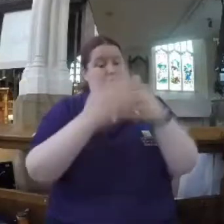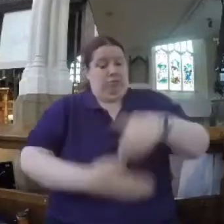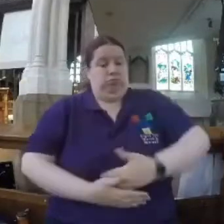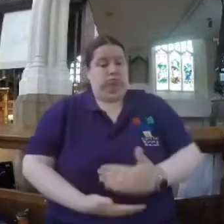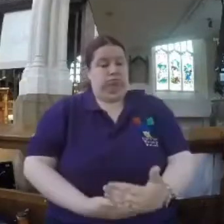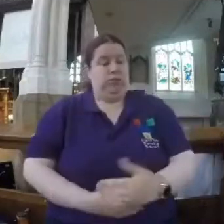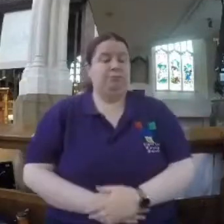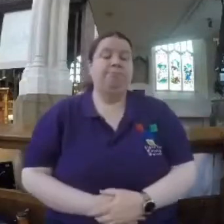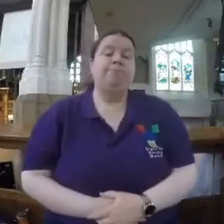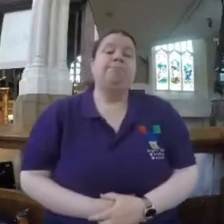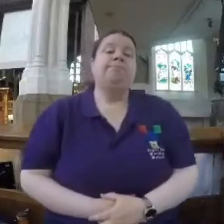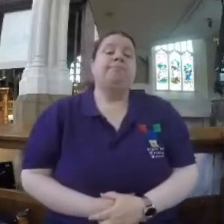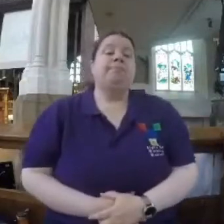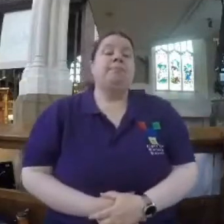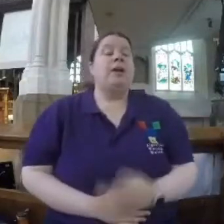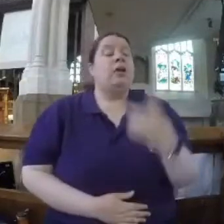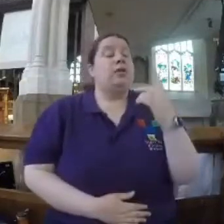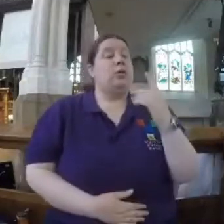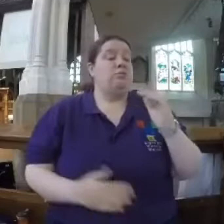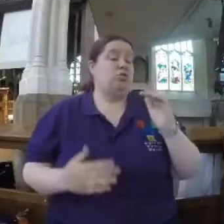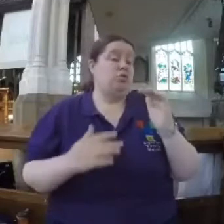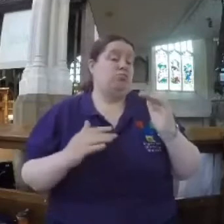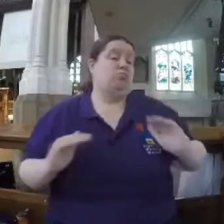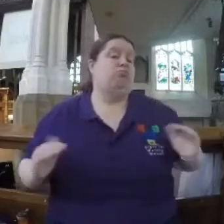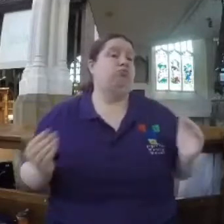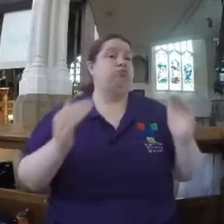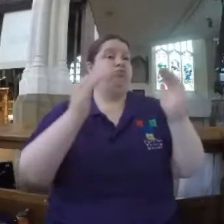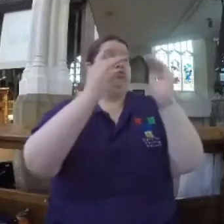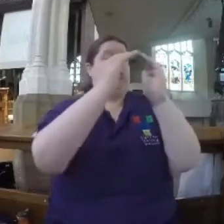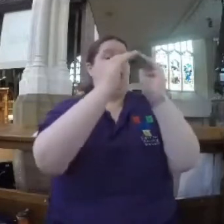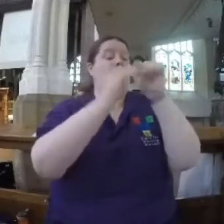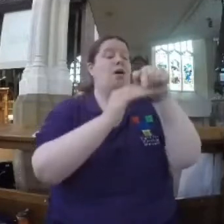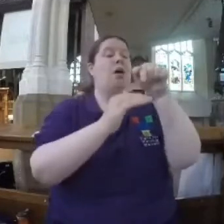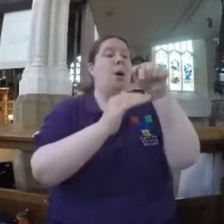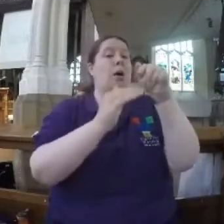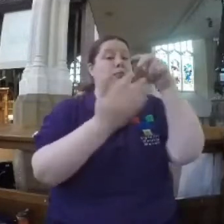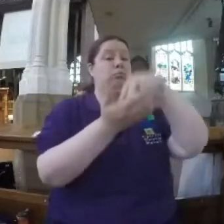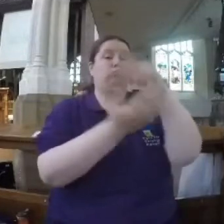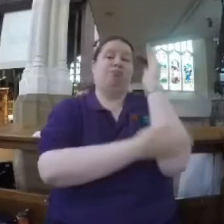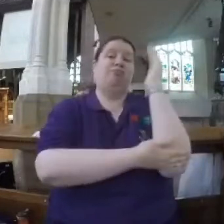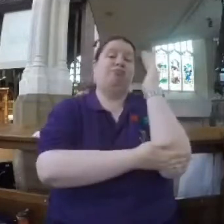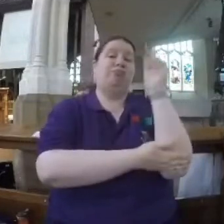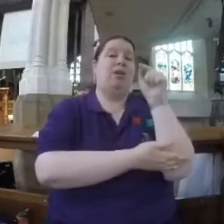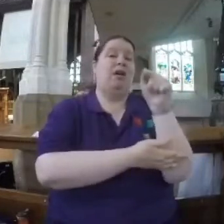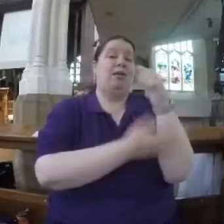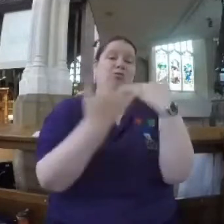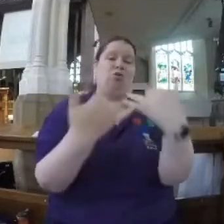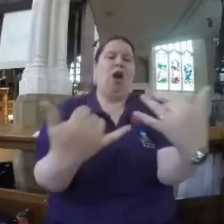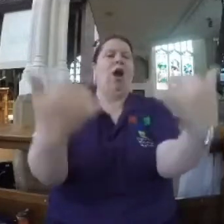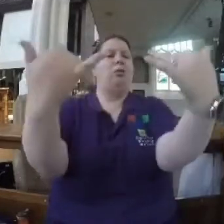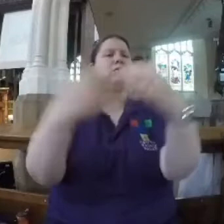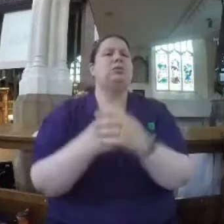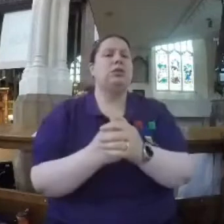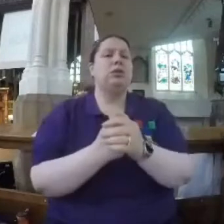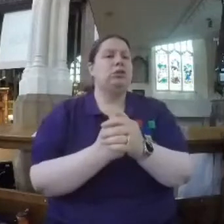Well, in the Sermon on the Mount, Jesus is teaching the crowds. But all of these Beatitudes that we're hearing about, they aren't about some distant and